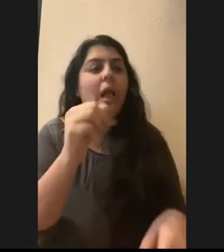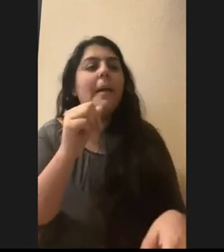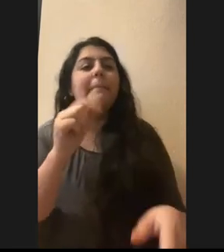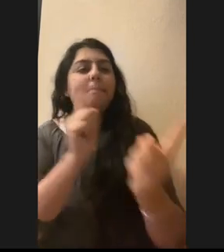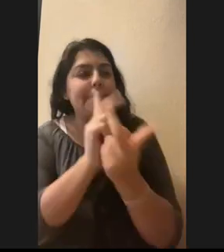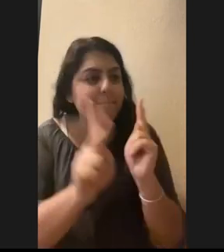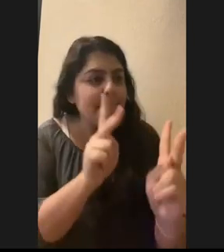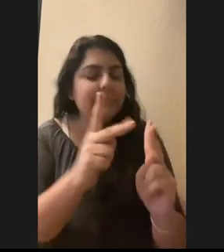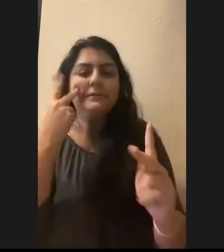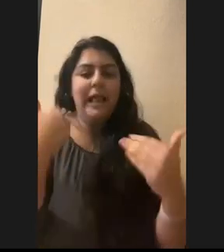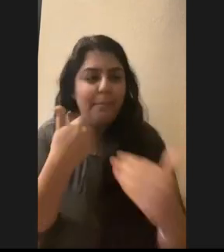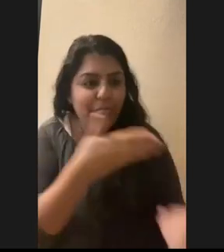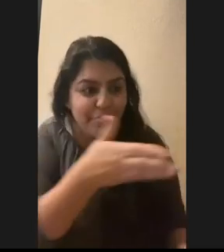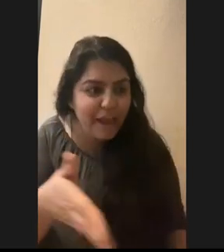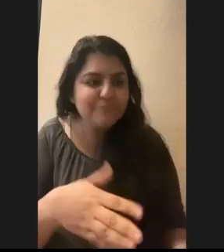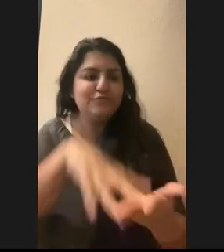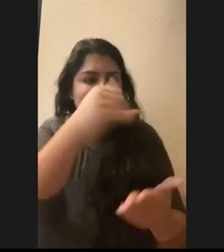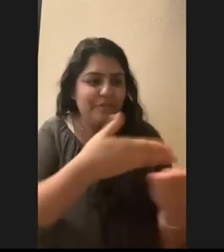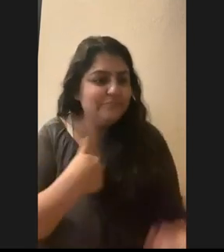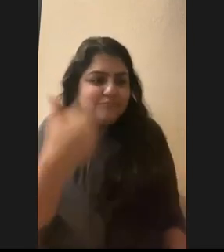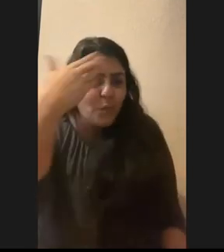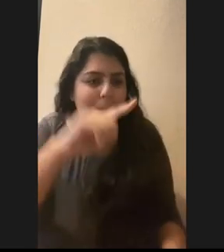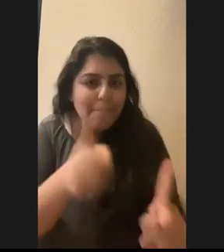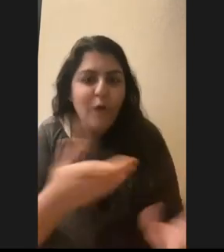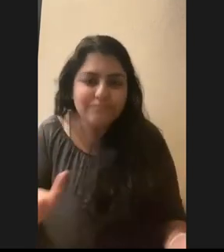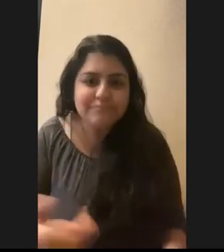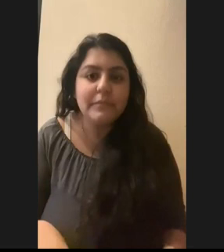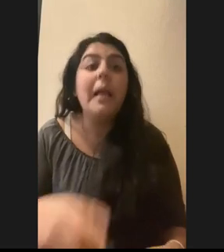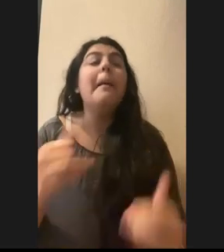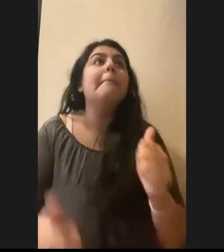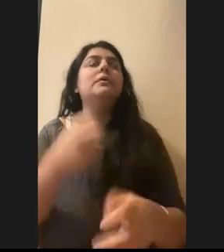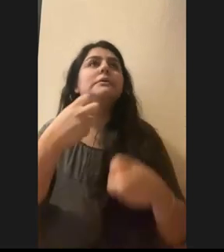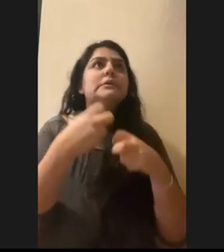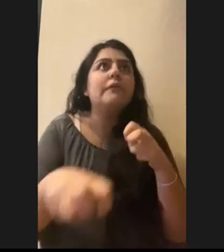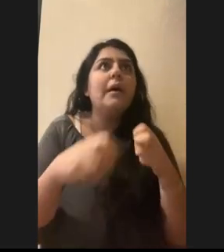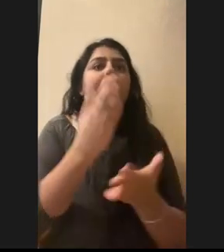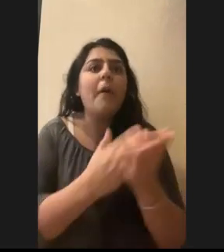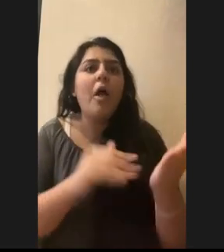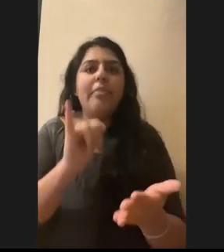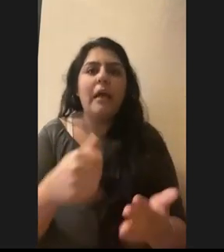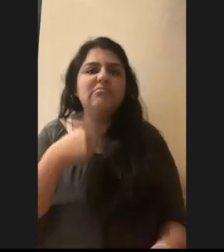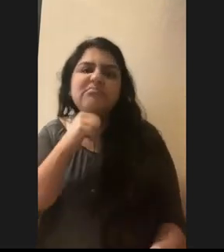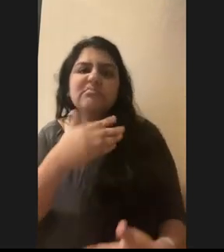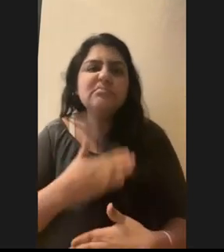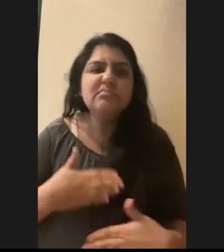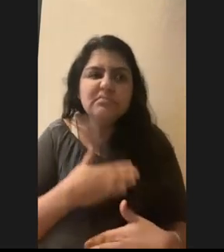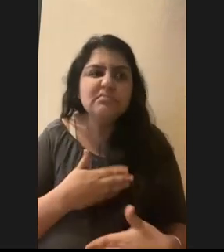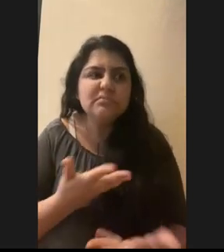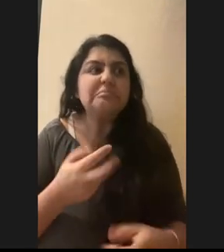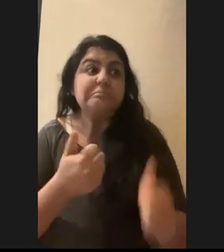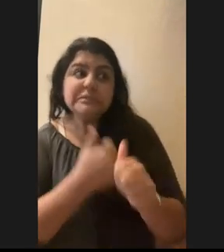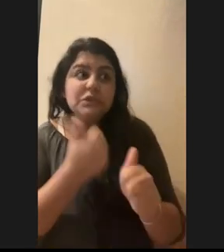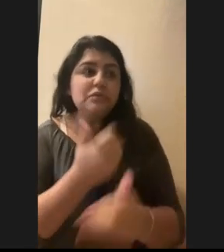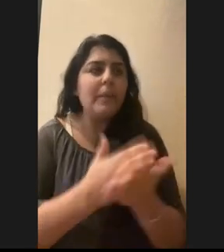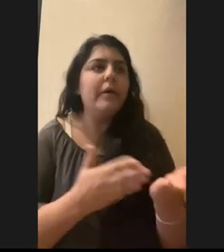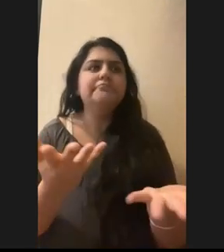and things I didn't know about. Um, the most difficult part or part I don't enjoy or a dangerous part, um,